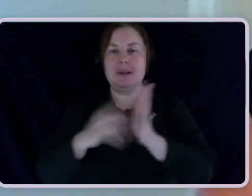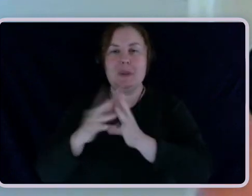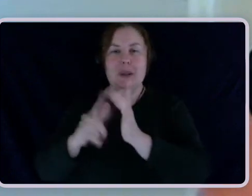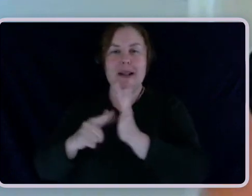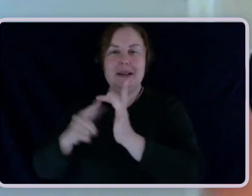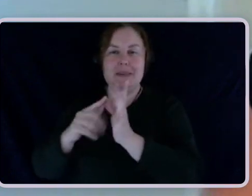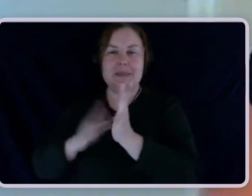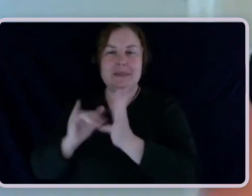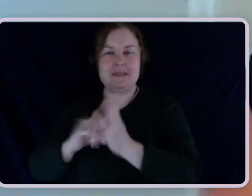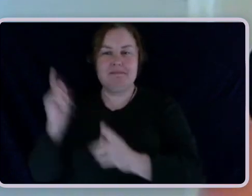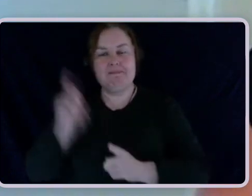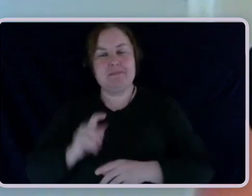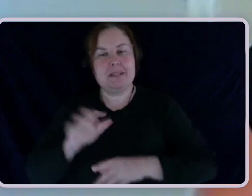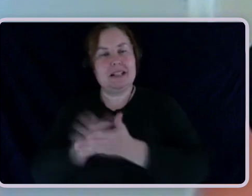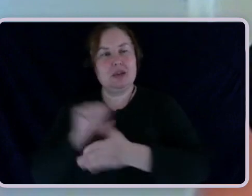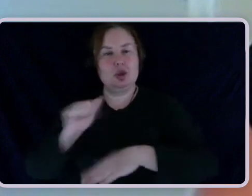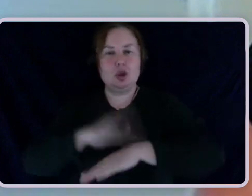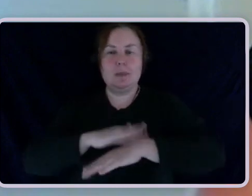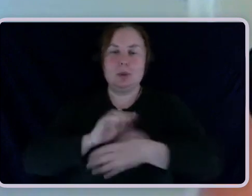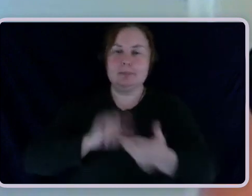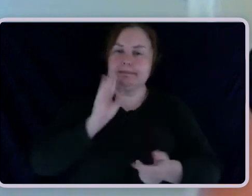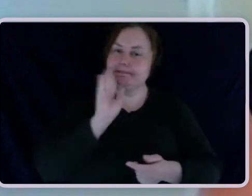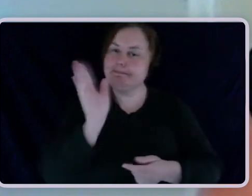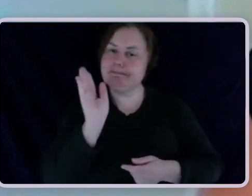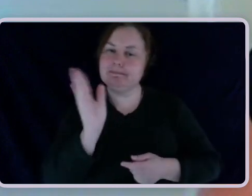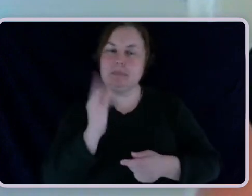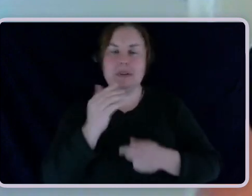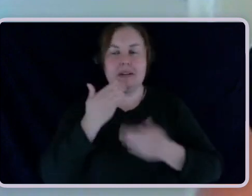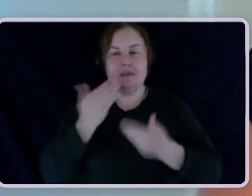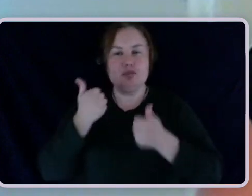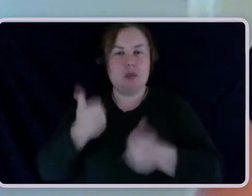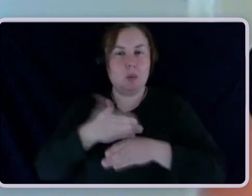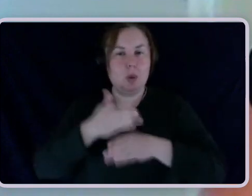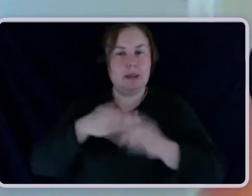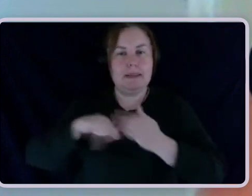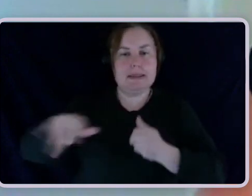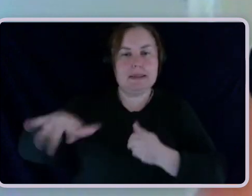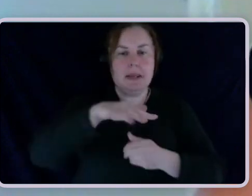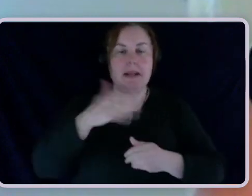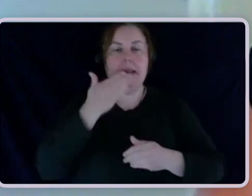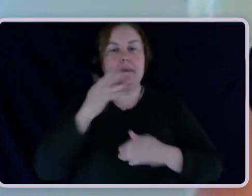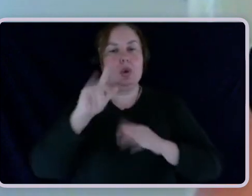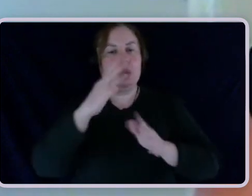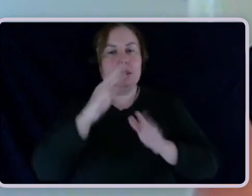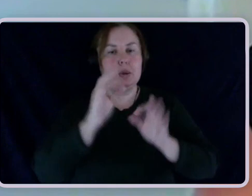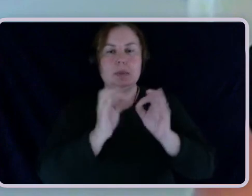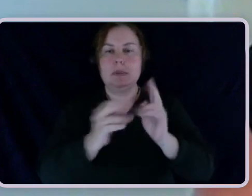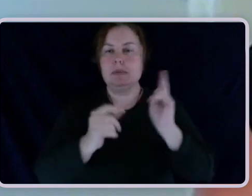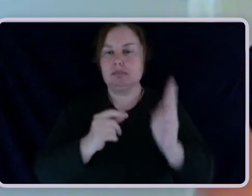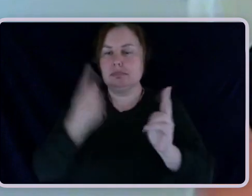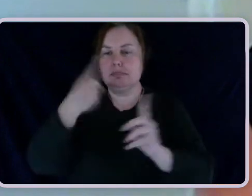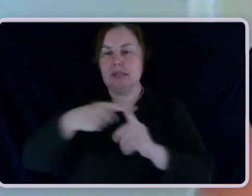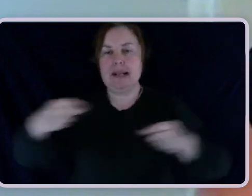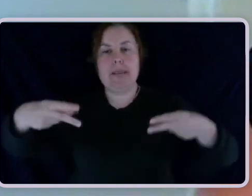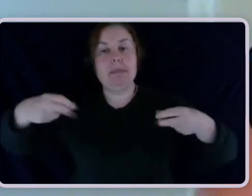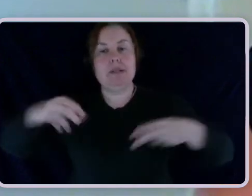in this space. Thank you to the offline interpreters and captioners for their hard work today. Thank you to Show Division for